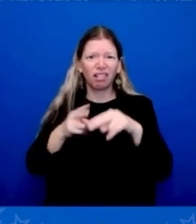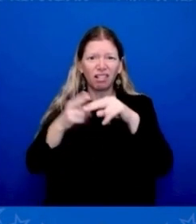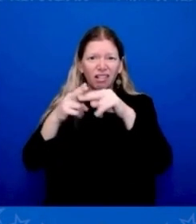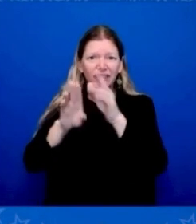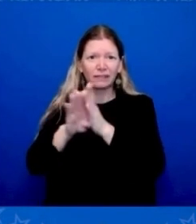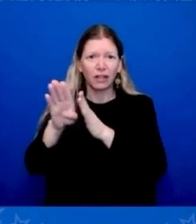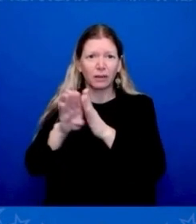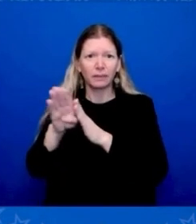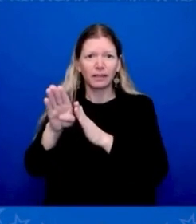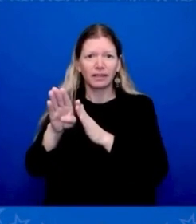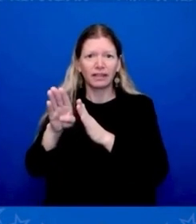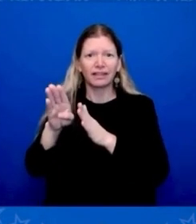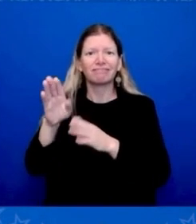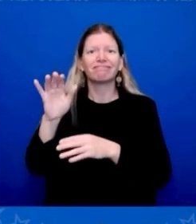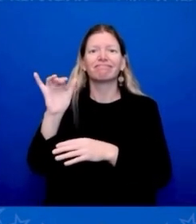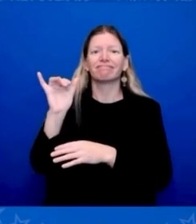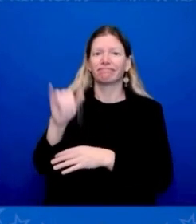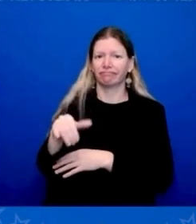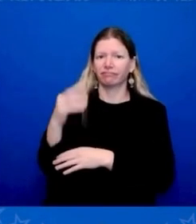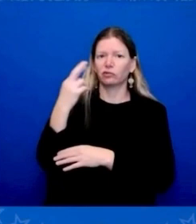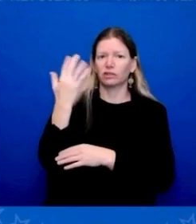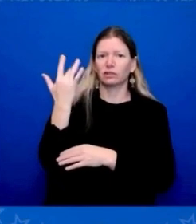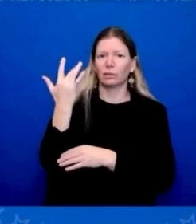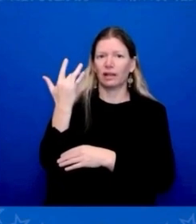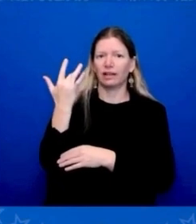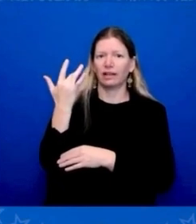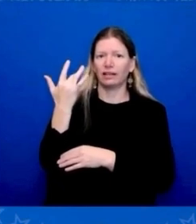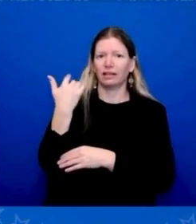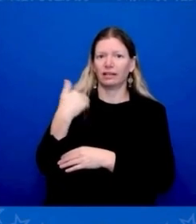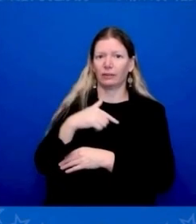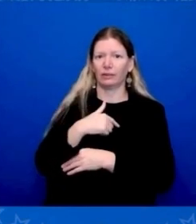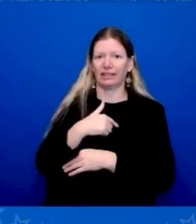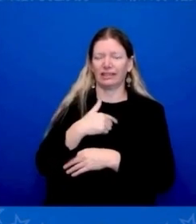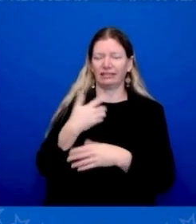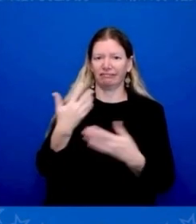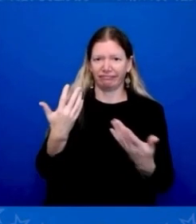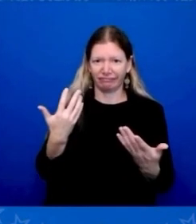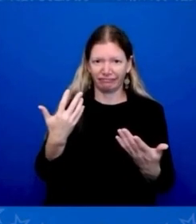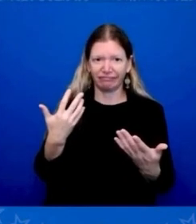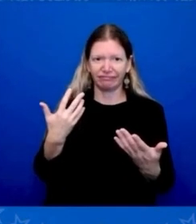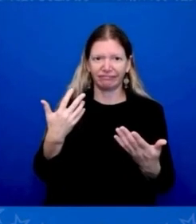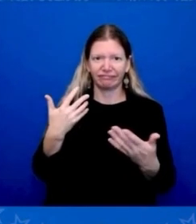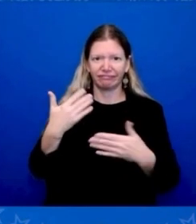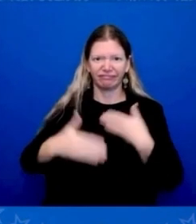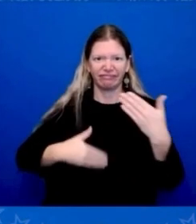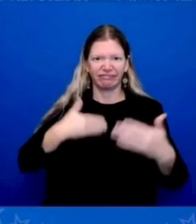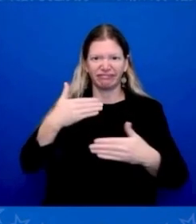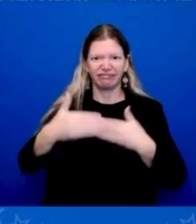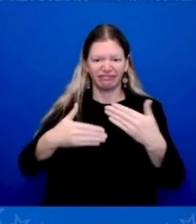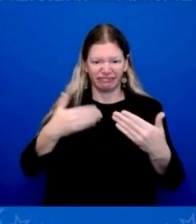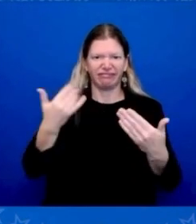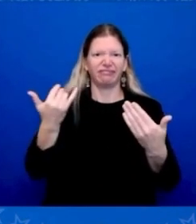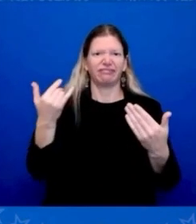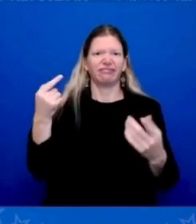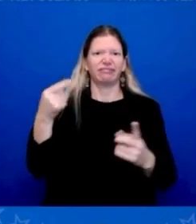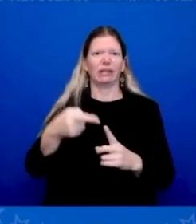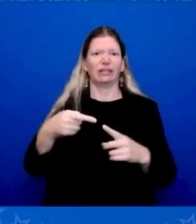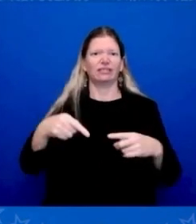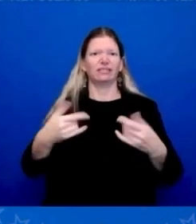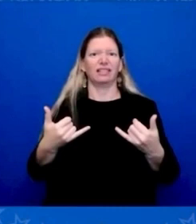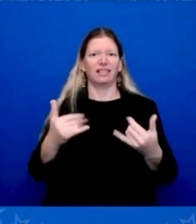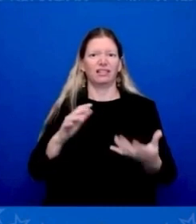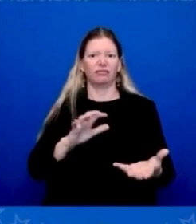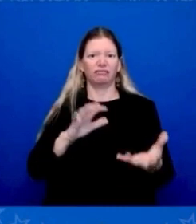we've gotten as far down the road to disaster here as we have. And so it seems that if we have the economic